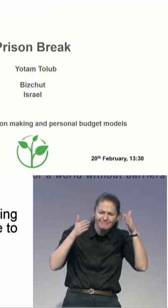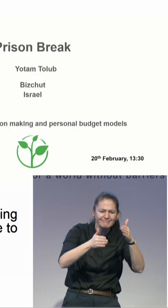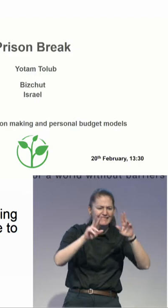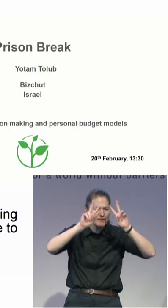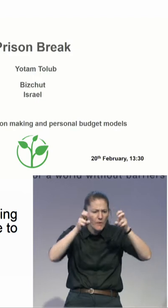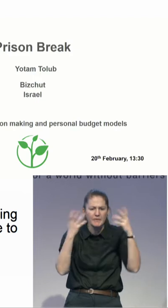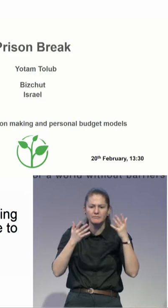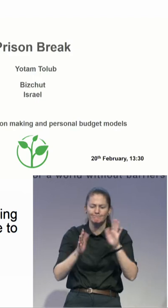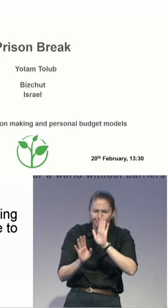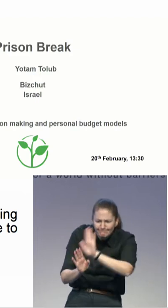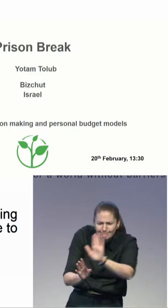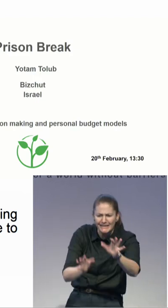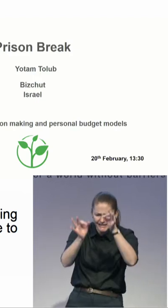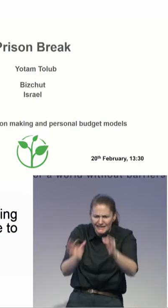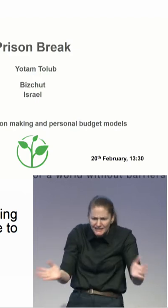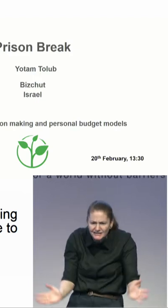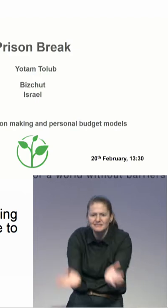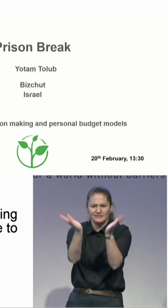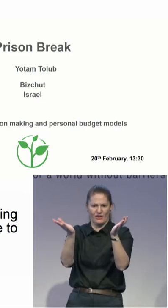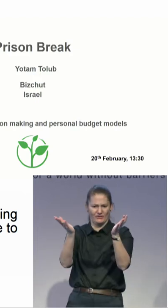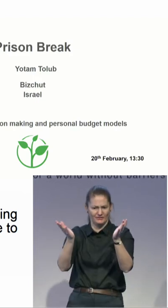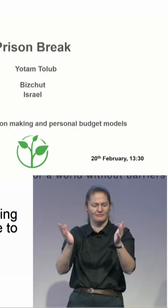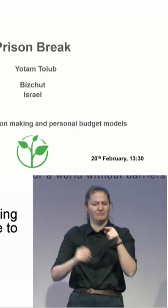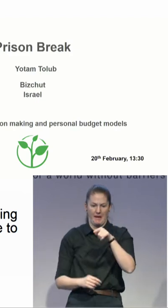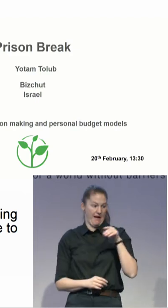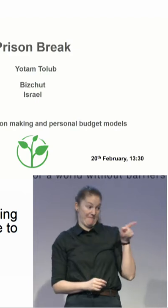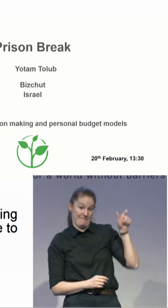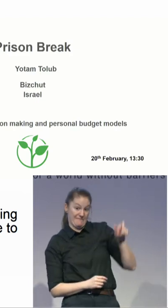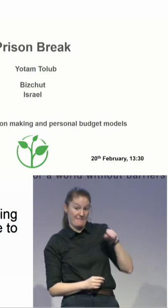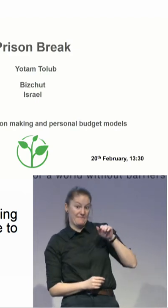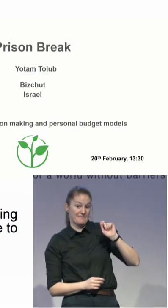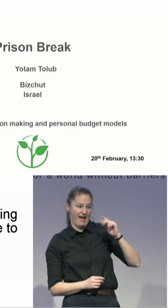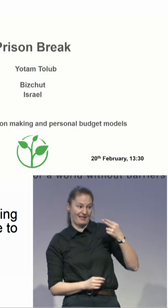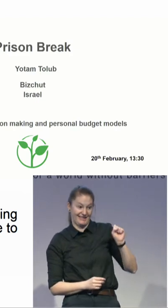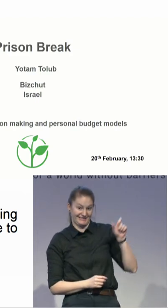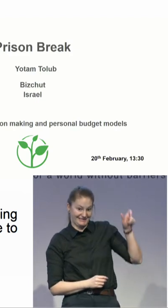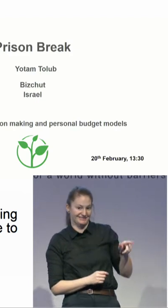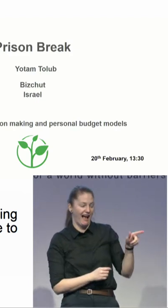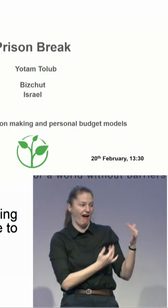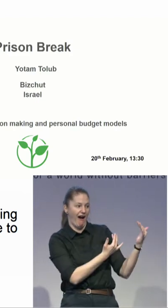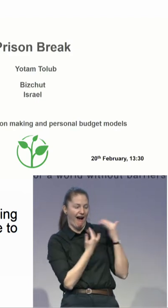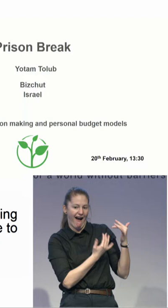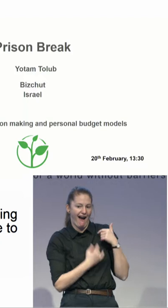to be sitting right next to you. So, let's jump in. So, I call this prison break.